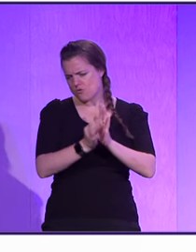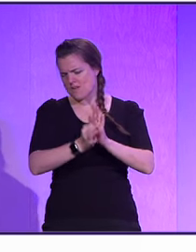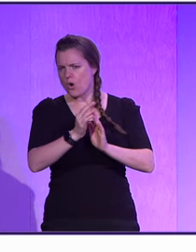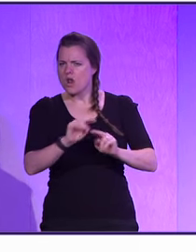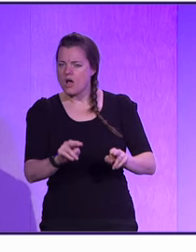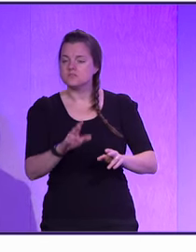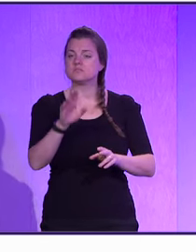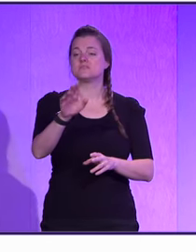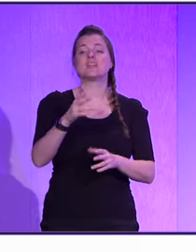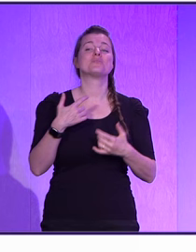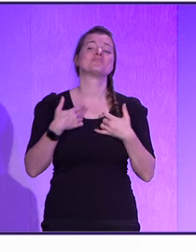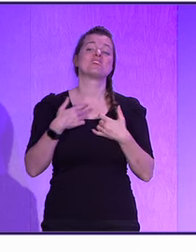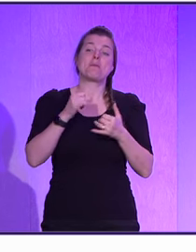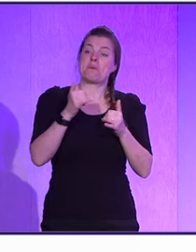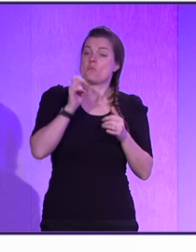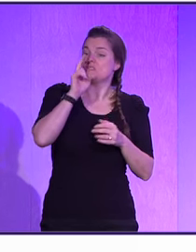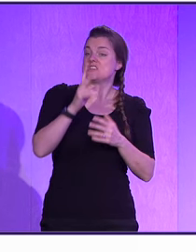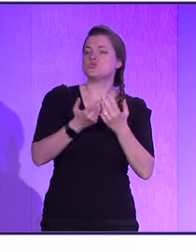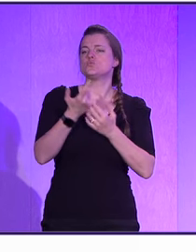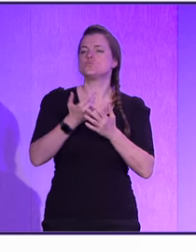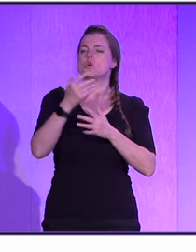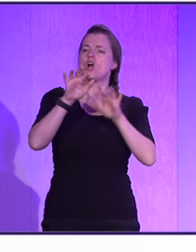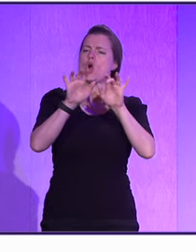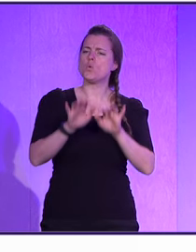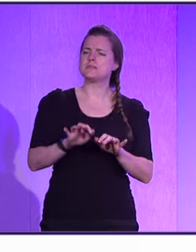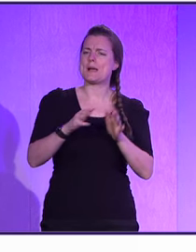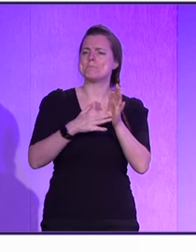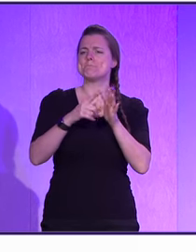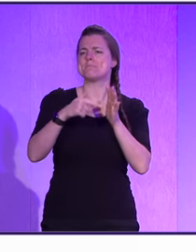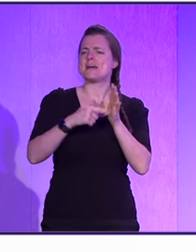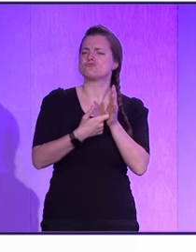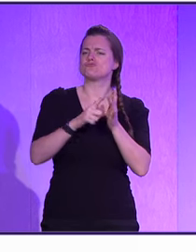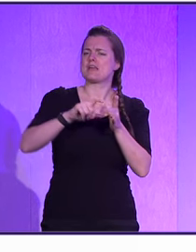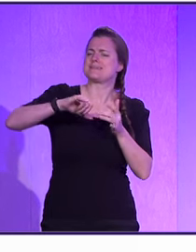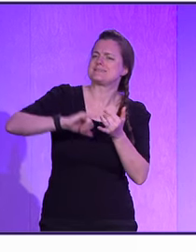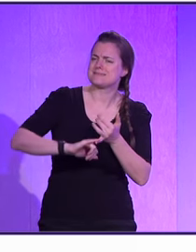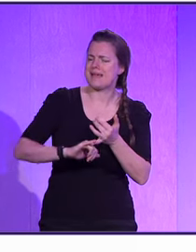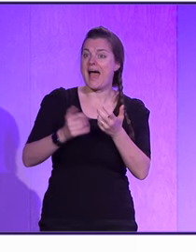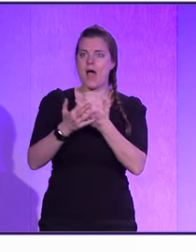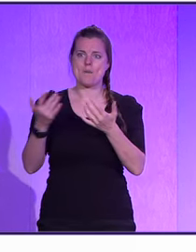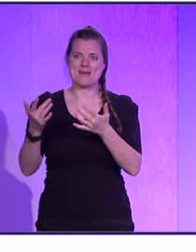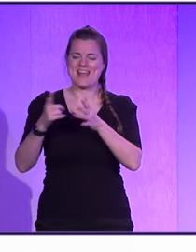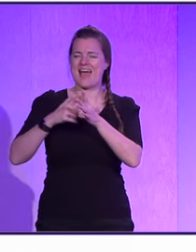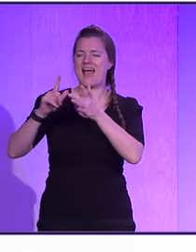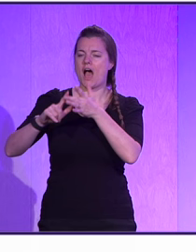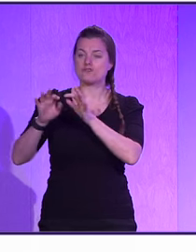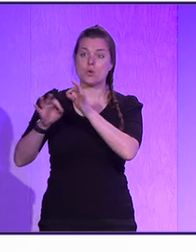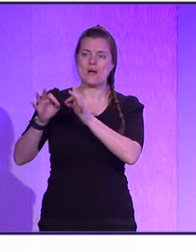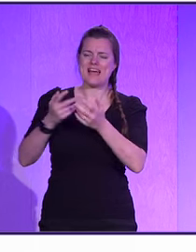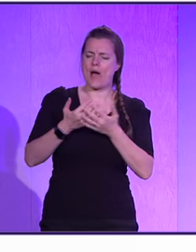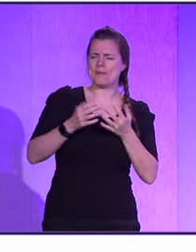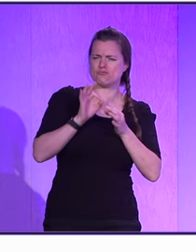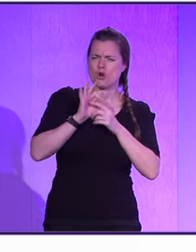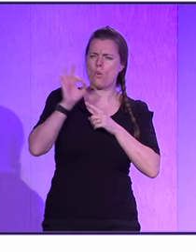What's interesting, maybe we're going to see some new kind of coding metrics, the number AI edits, the number AI requests I